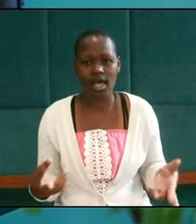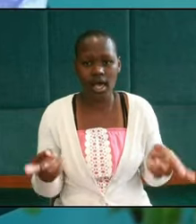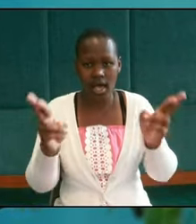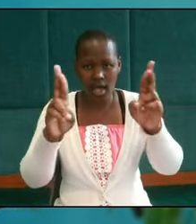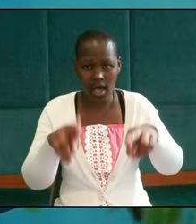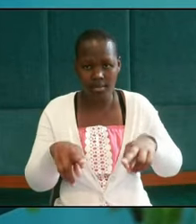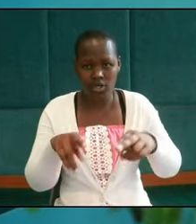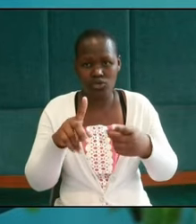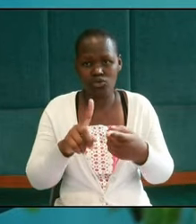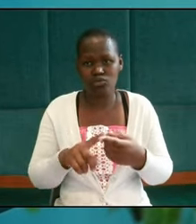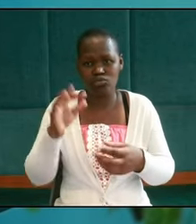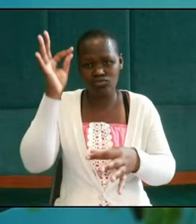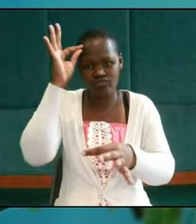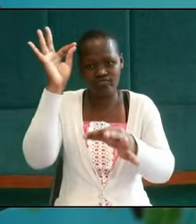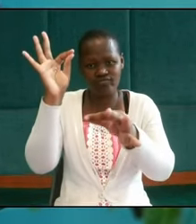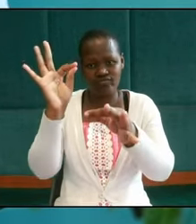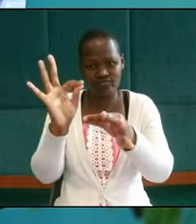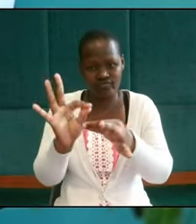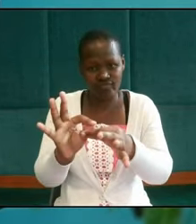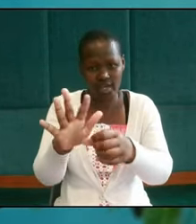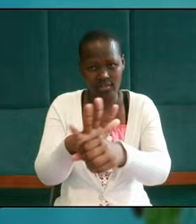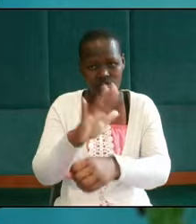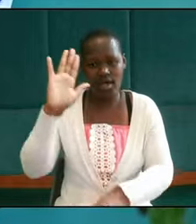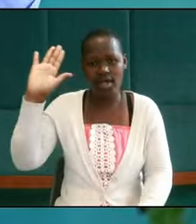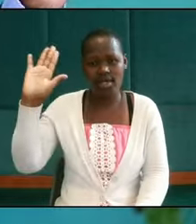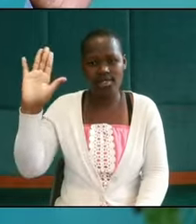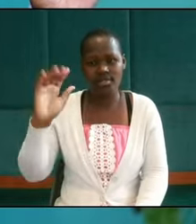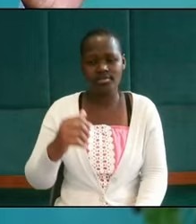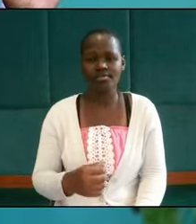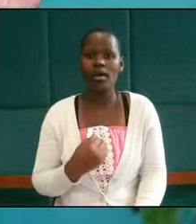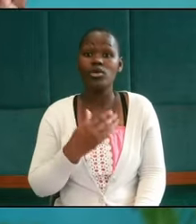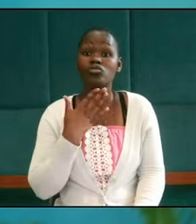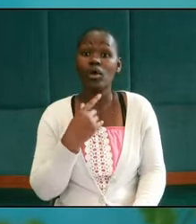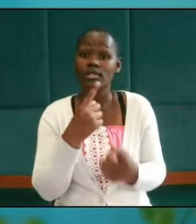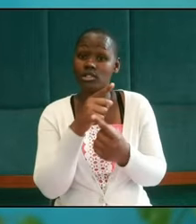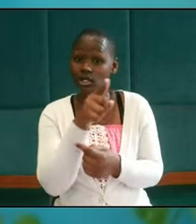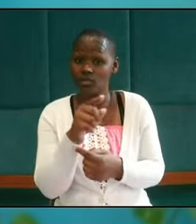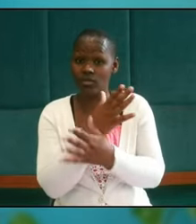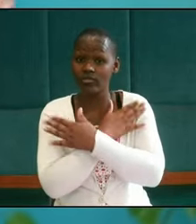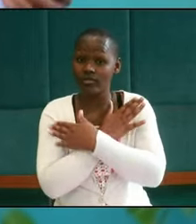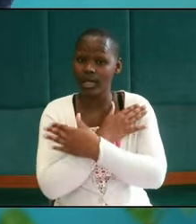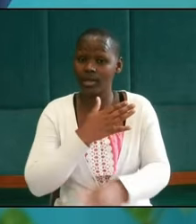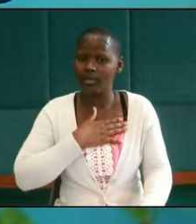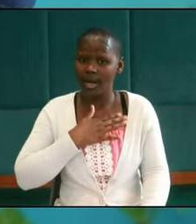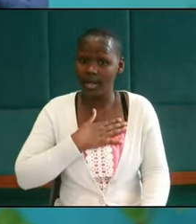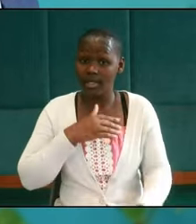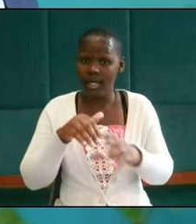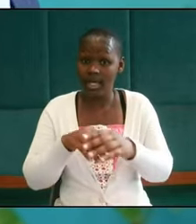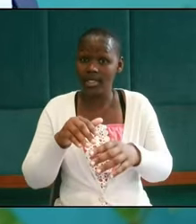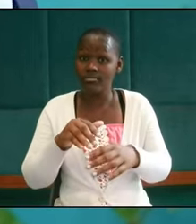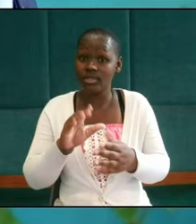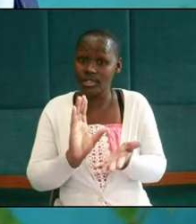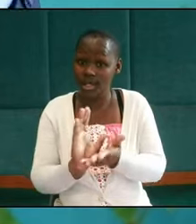happen to his faithful I want to recap and tell you my friend in this